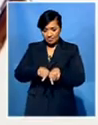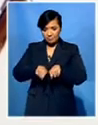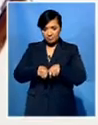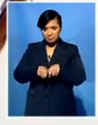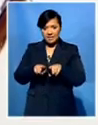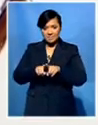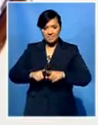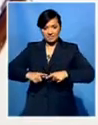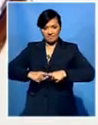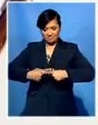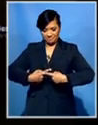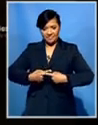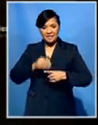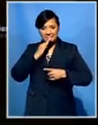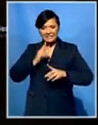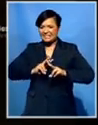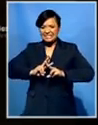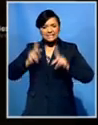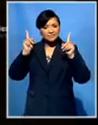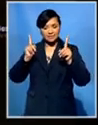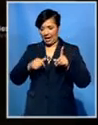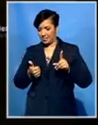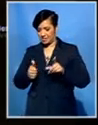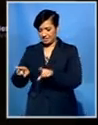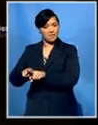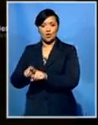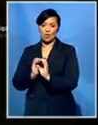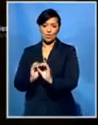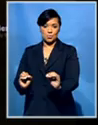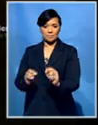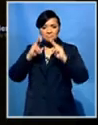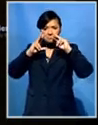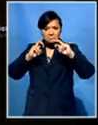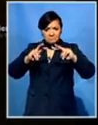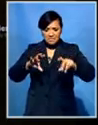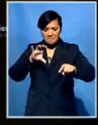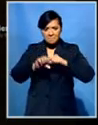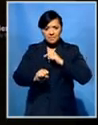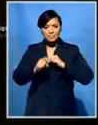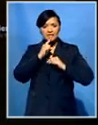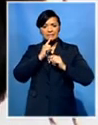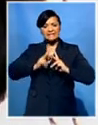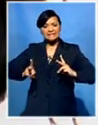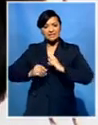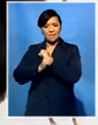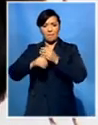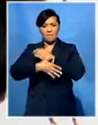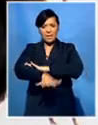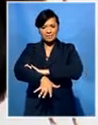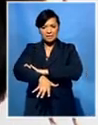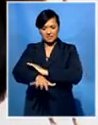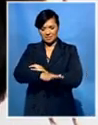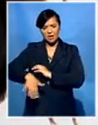are completely different from any other kind of diving beetle. Research shows its closest relatives are found in the Mediterranean region